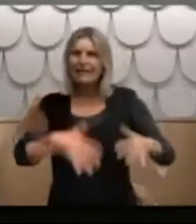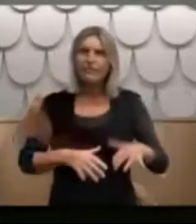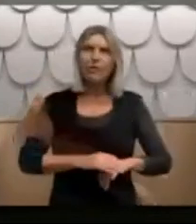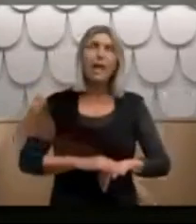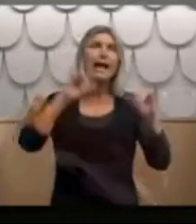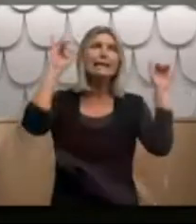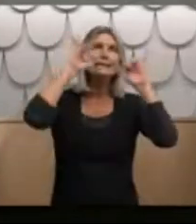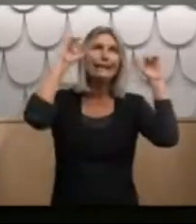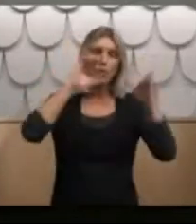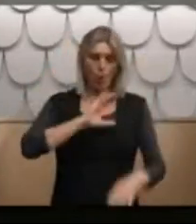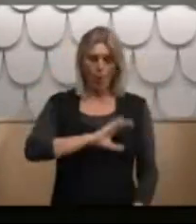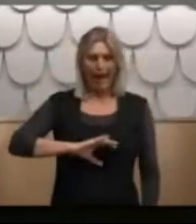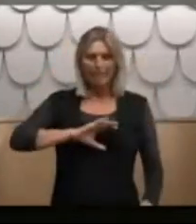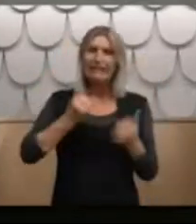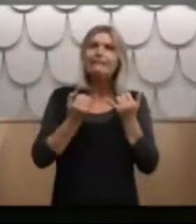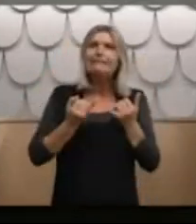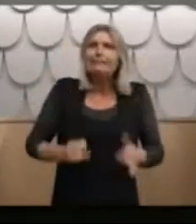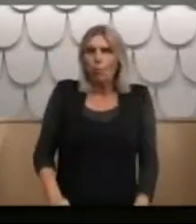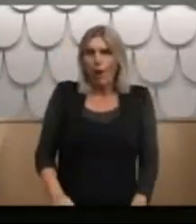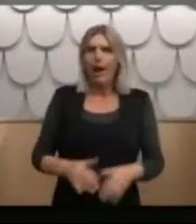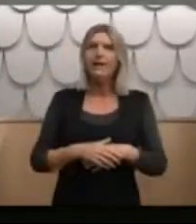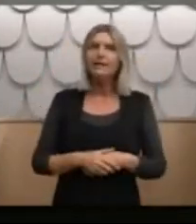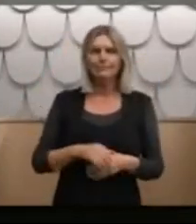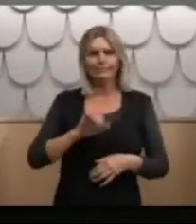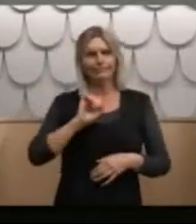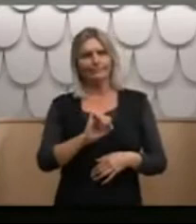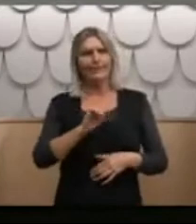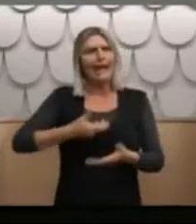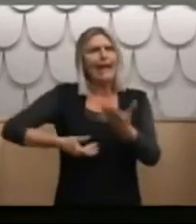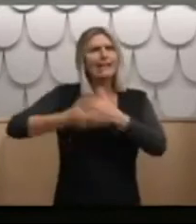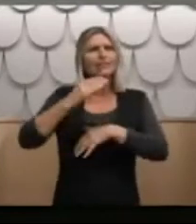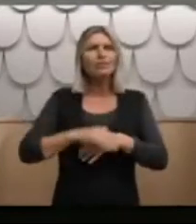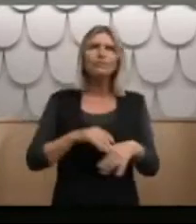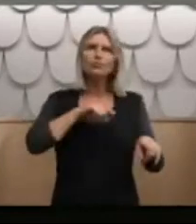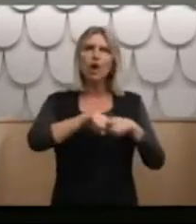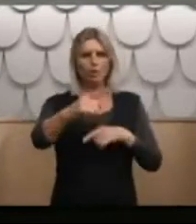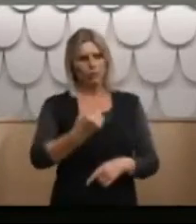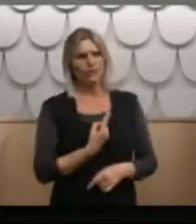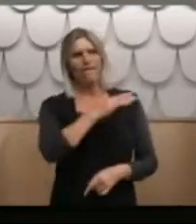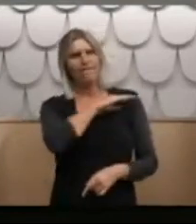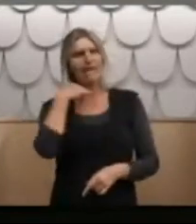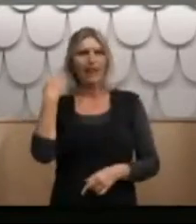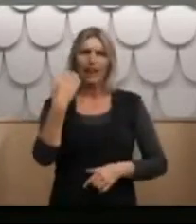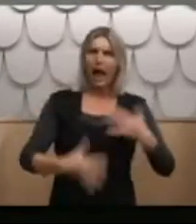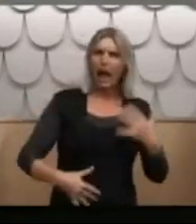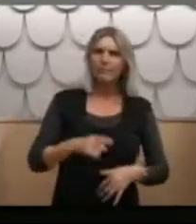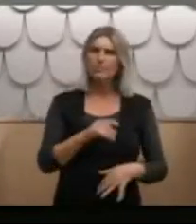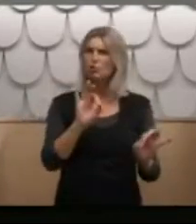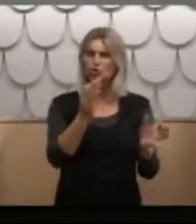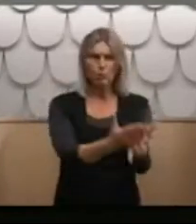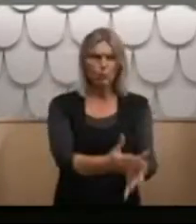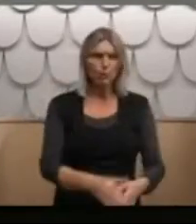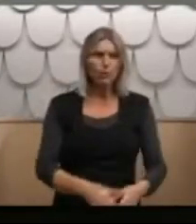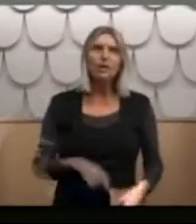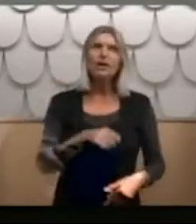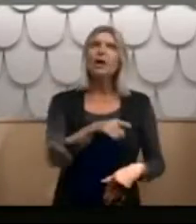character disorder. Once again, the fact that you had a history of suicidal gestures is repeated when it's not true, plus a great deal